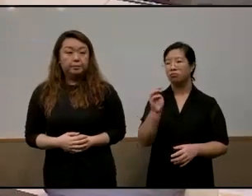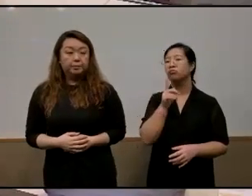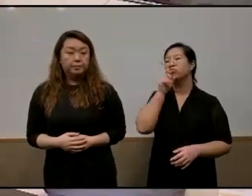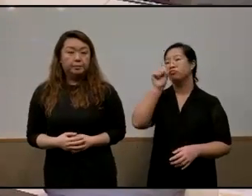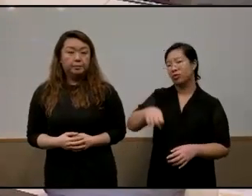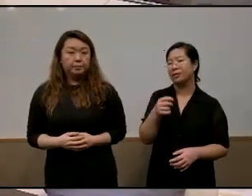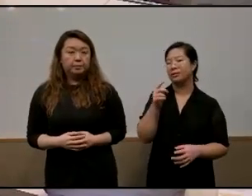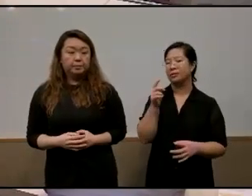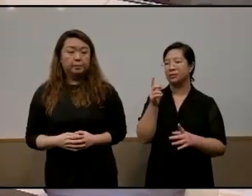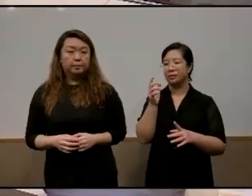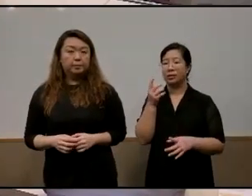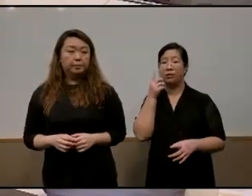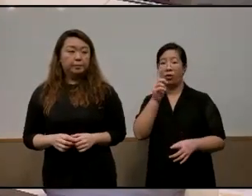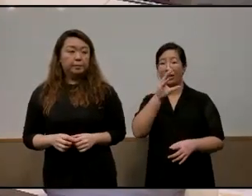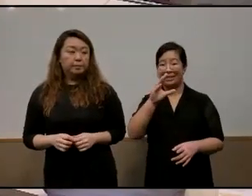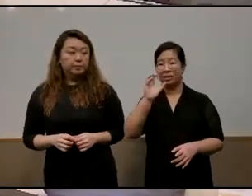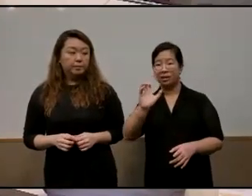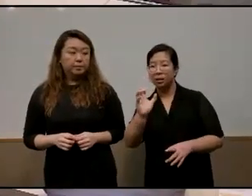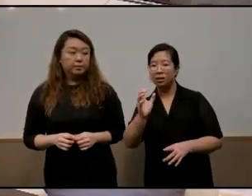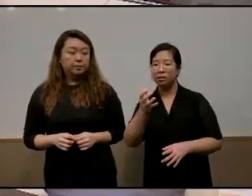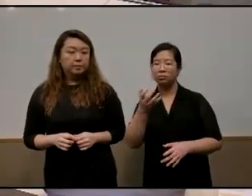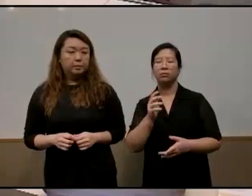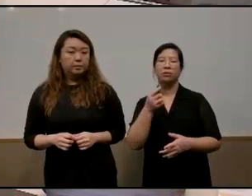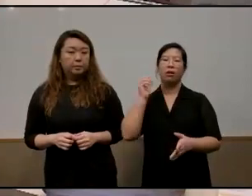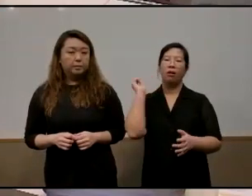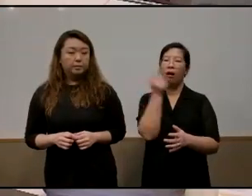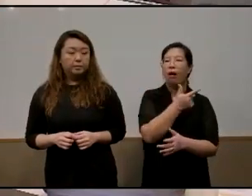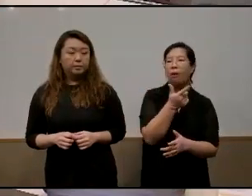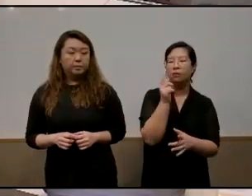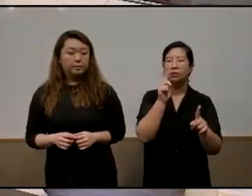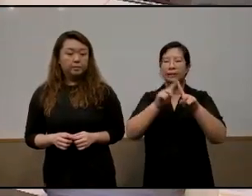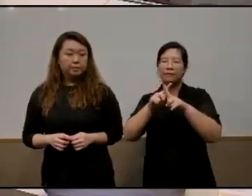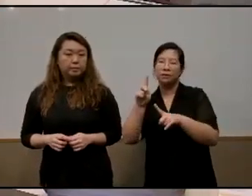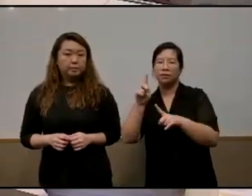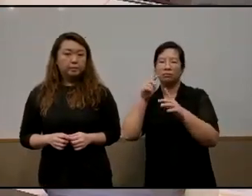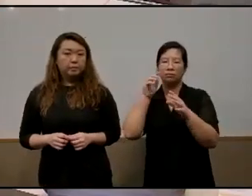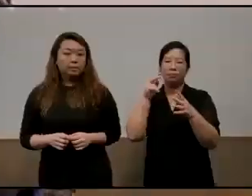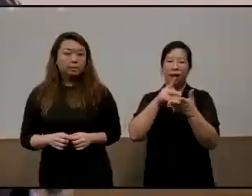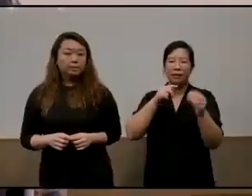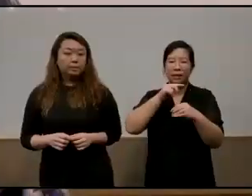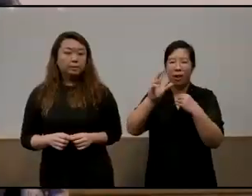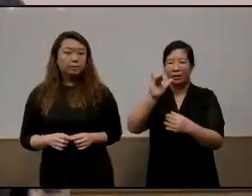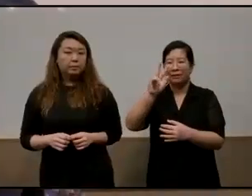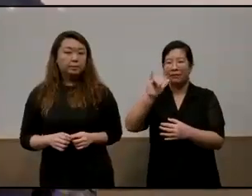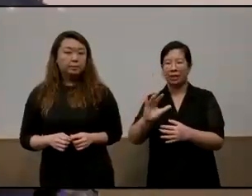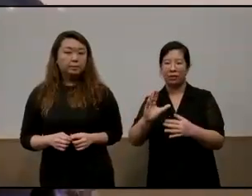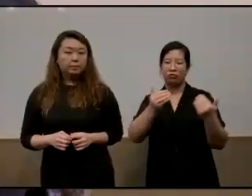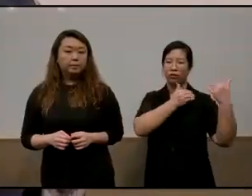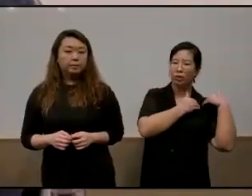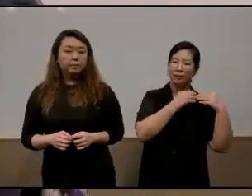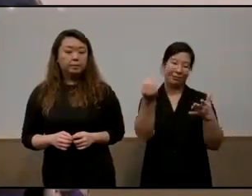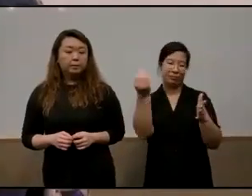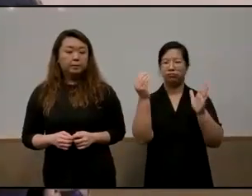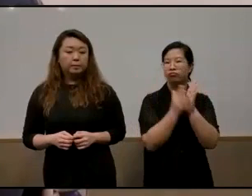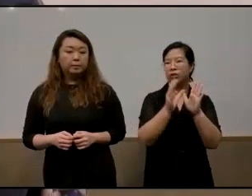uh yes implementation all the aspects of civic responsibility collaboration and so on are in the syllabus